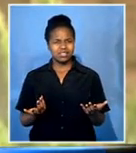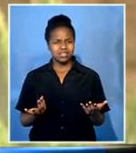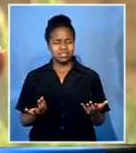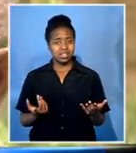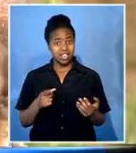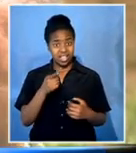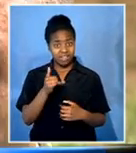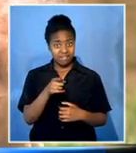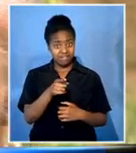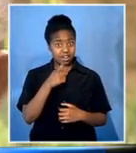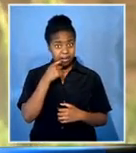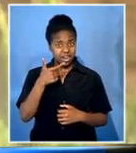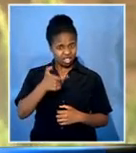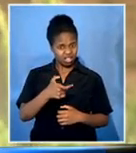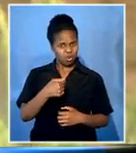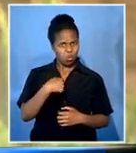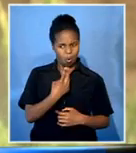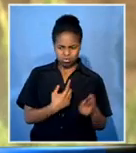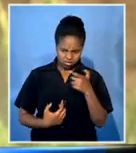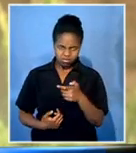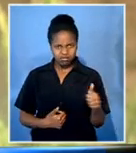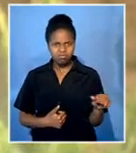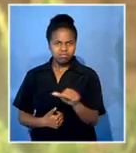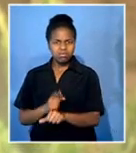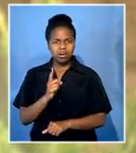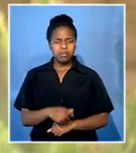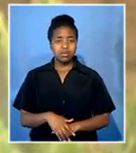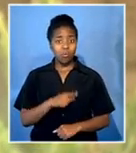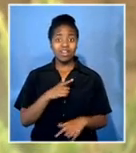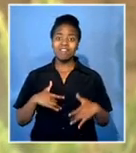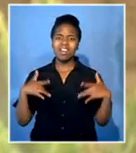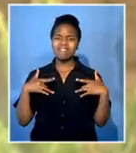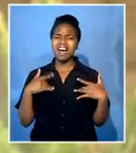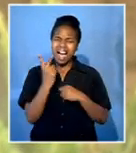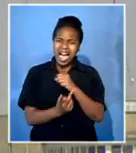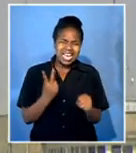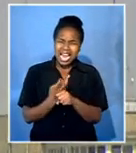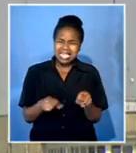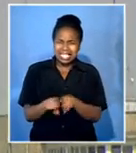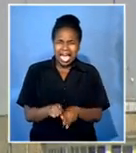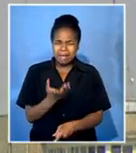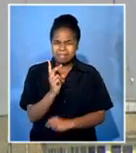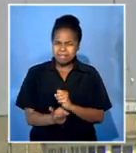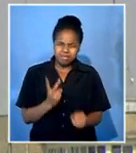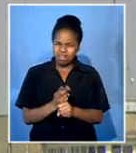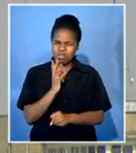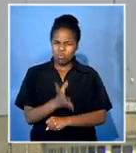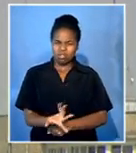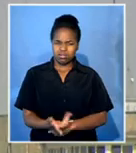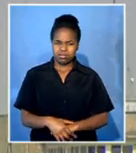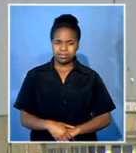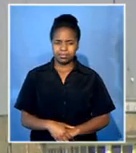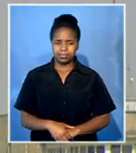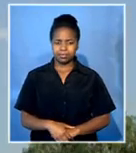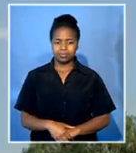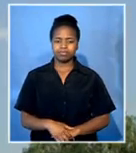death nothing else because if you let him live he will do the same to another person across the country flags